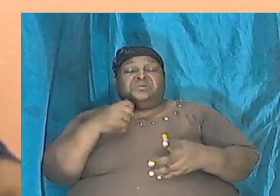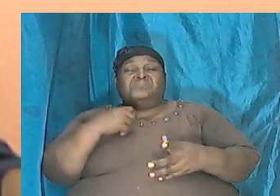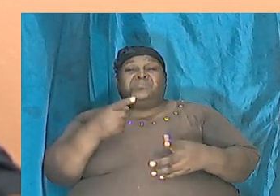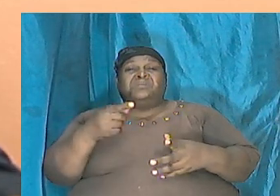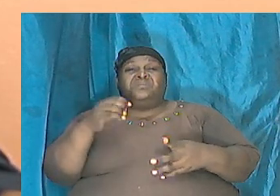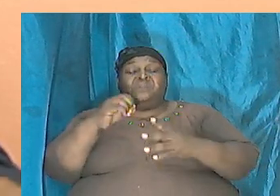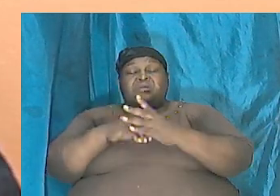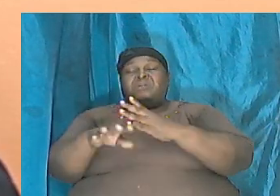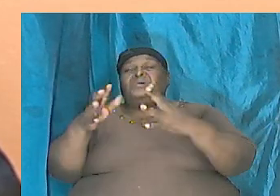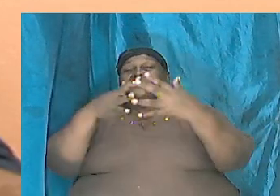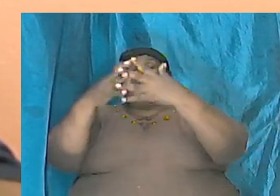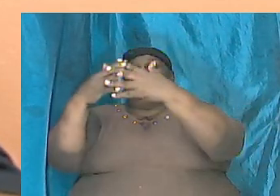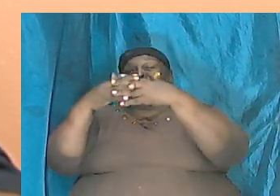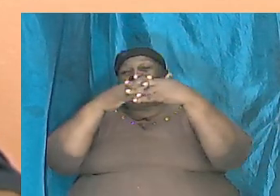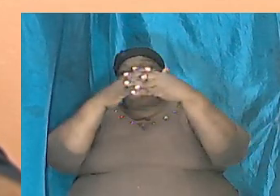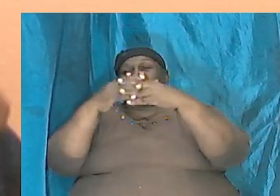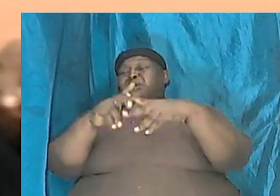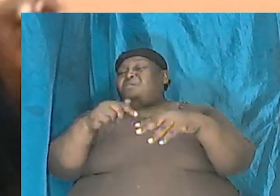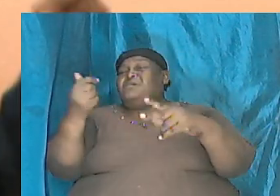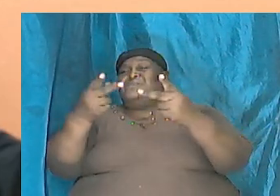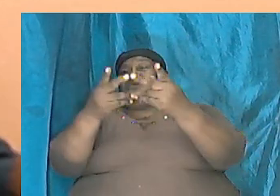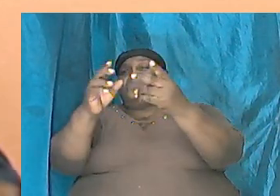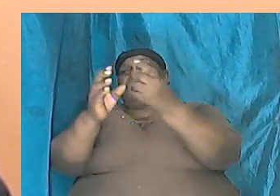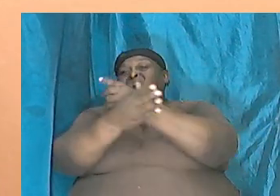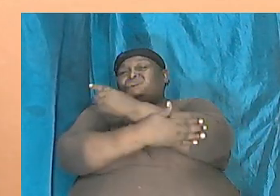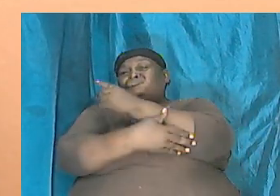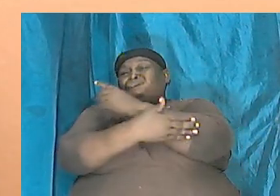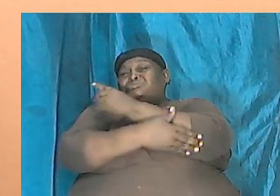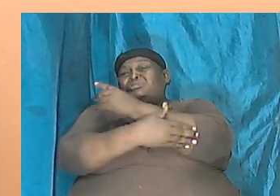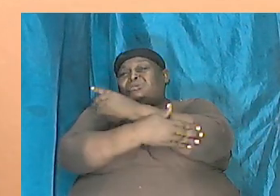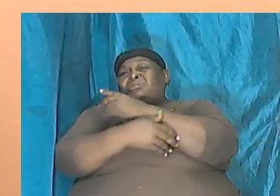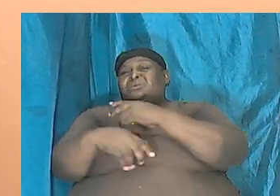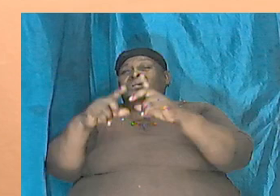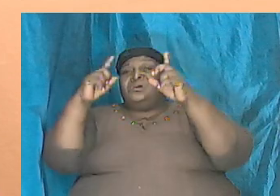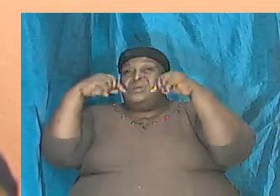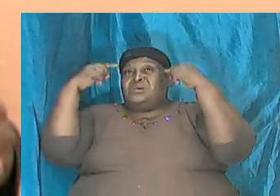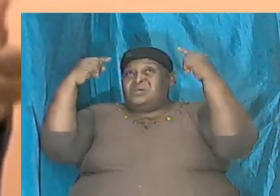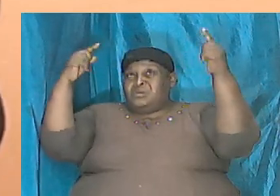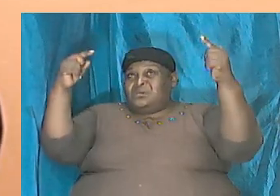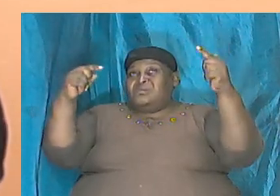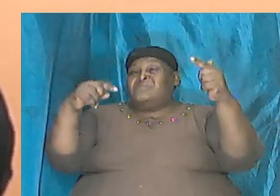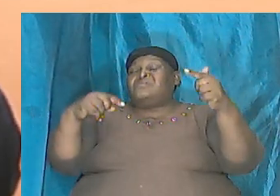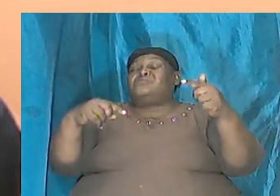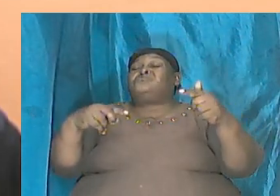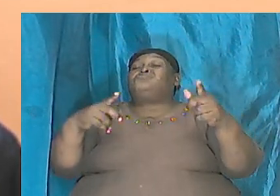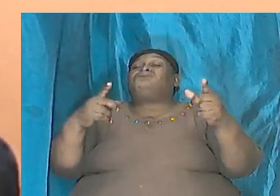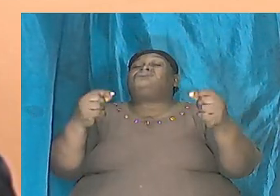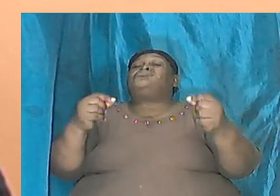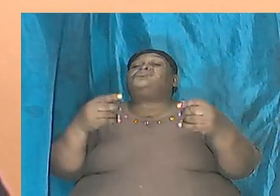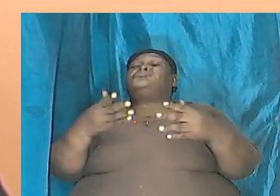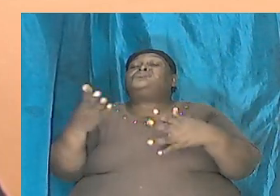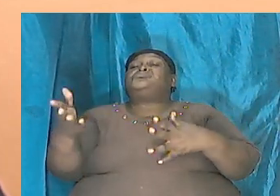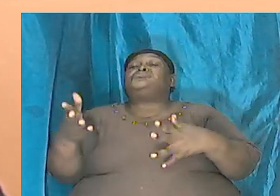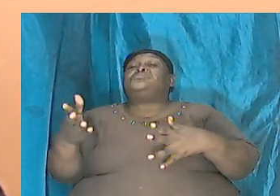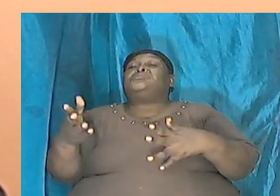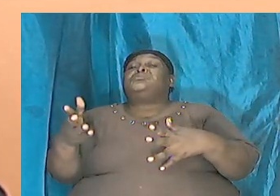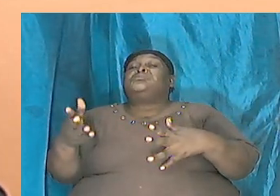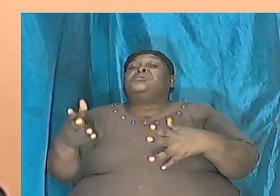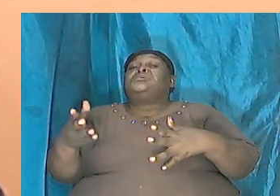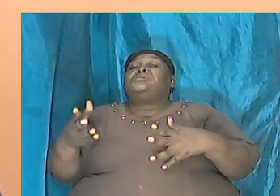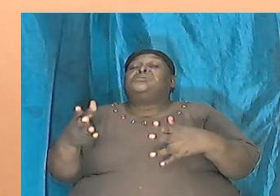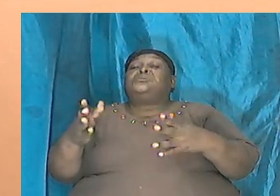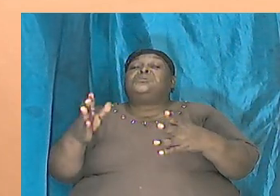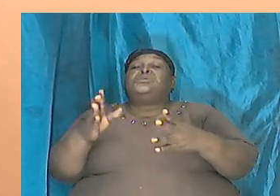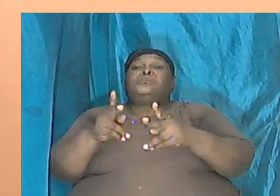United States, in many other places, they have successfully done that because they have infiltrated the schools, the public